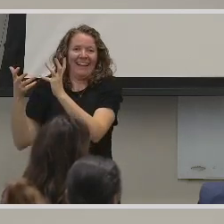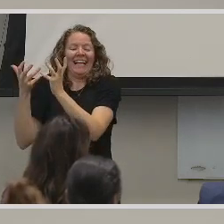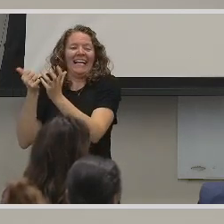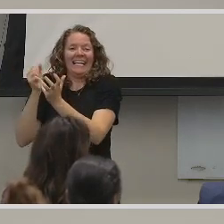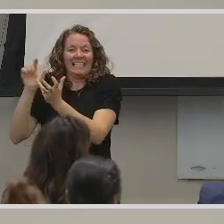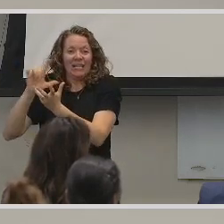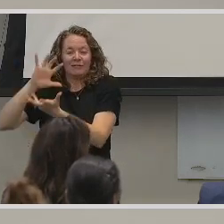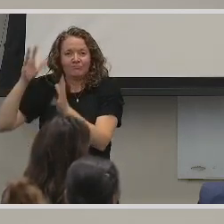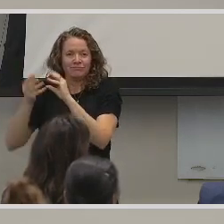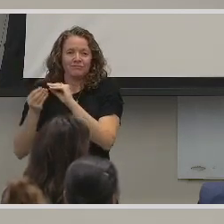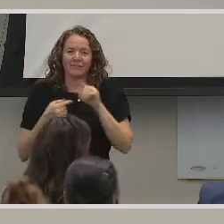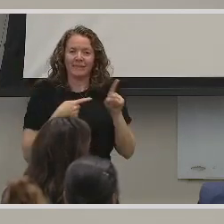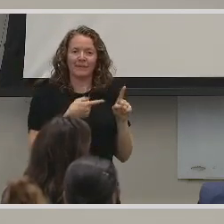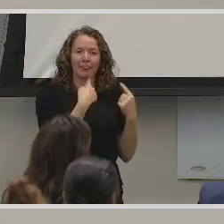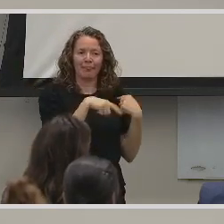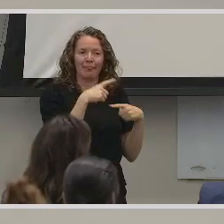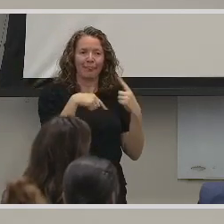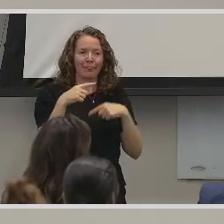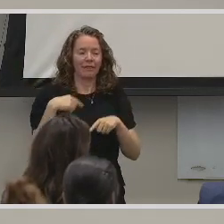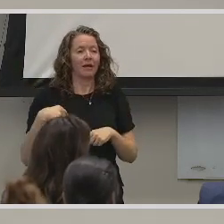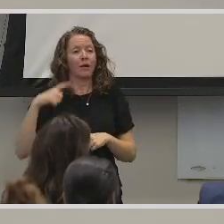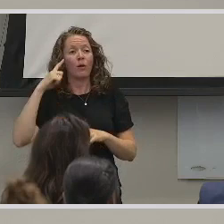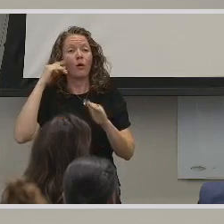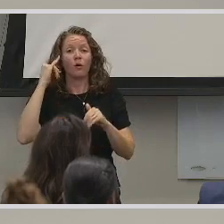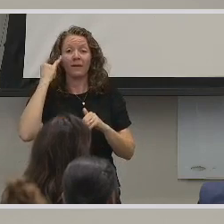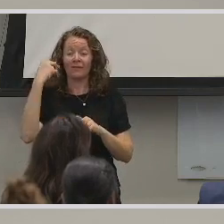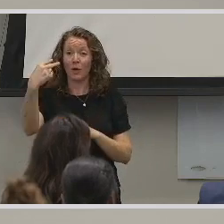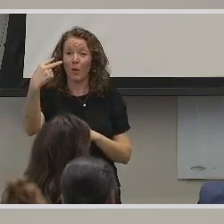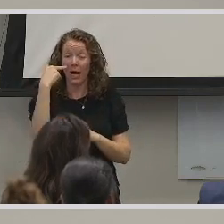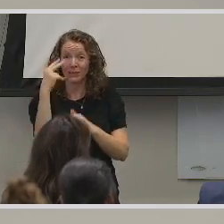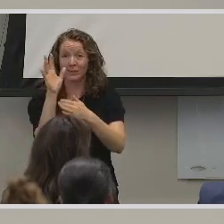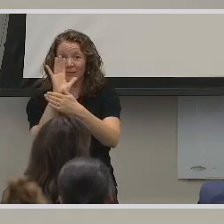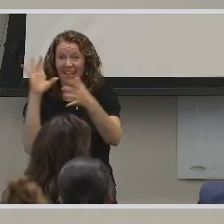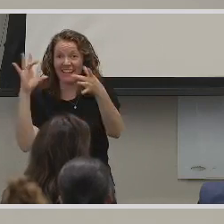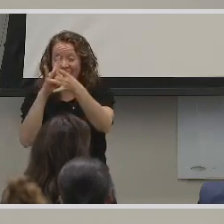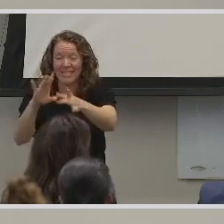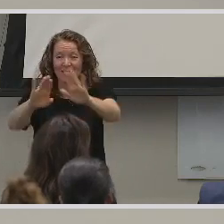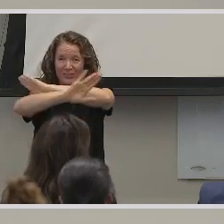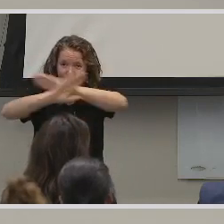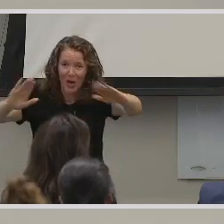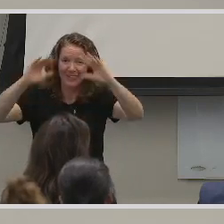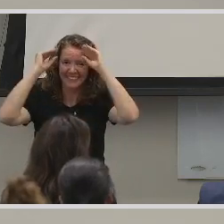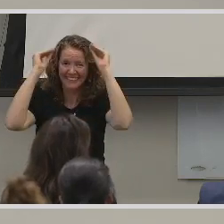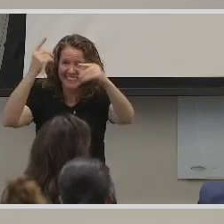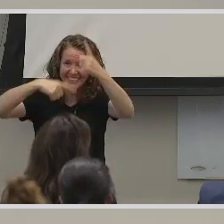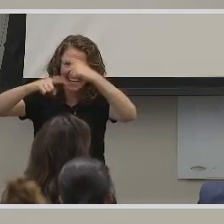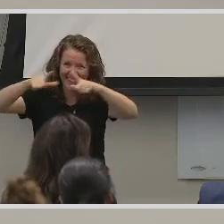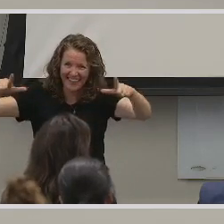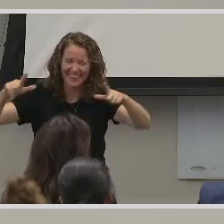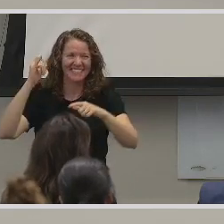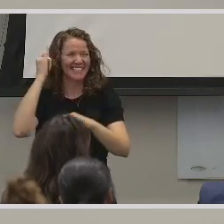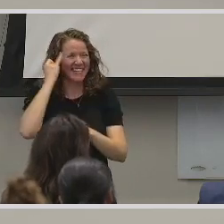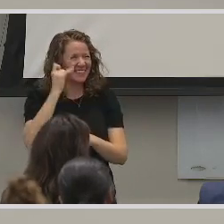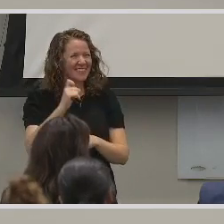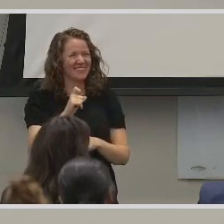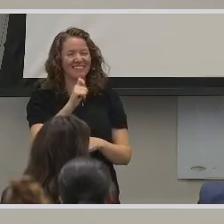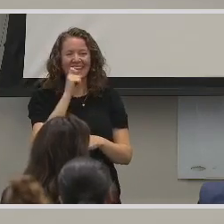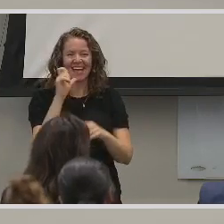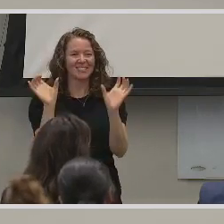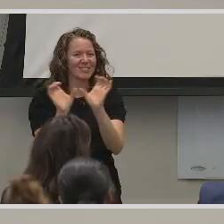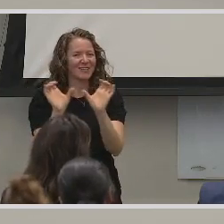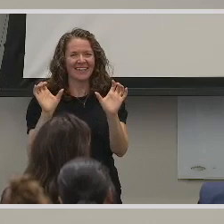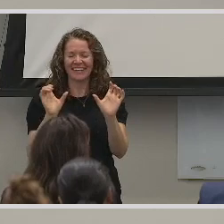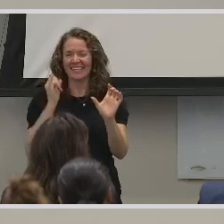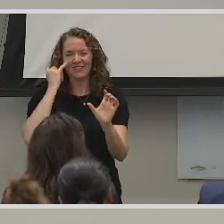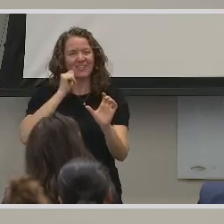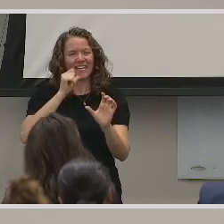I really hope if anyone watching this live stream link, do not teach sign language. If you have not been certified, if